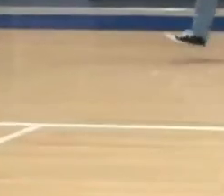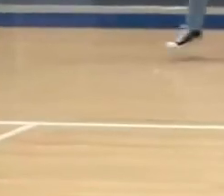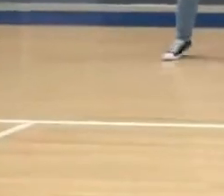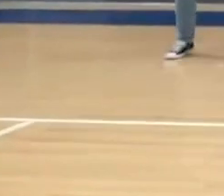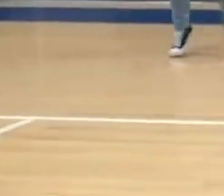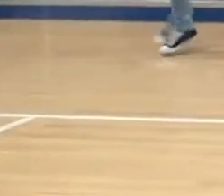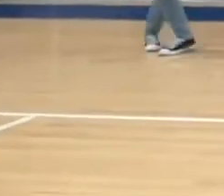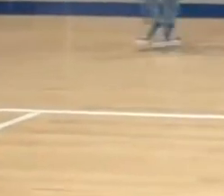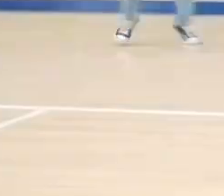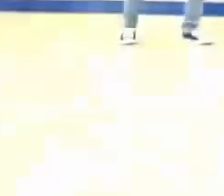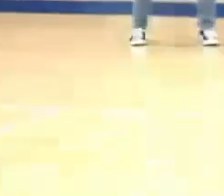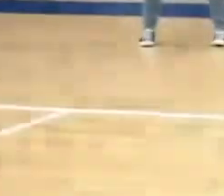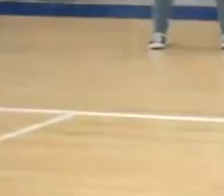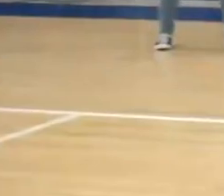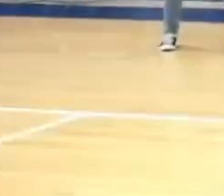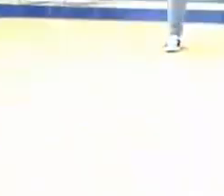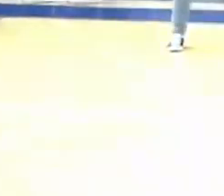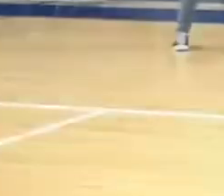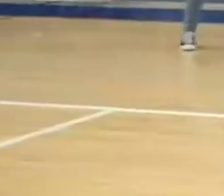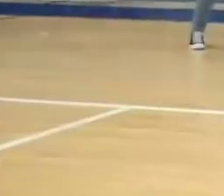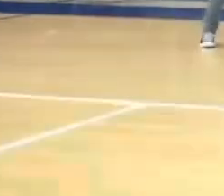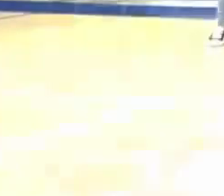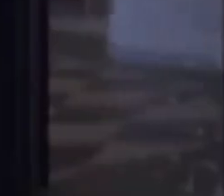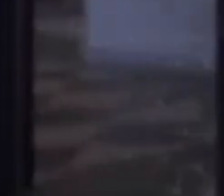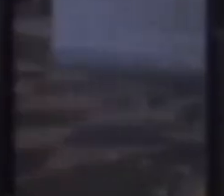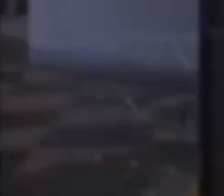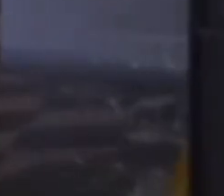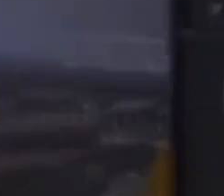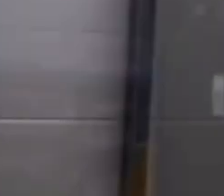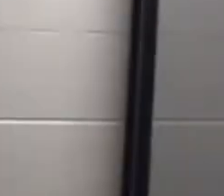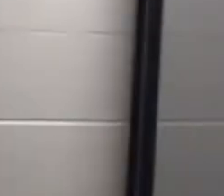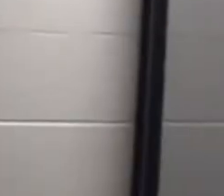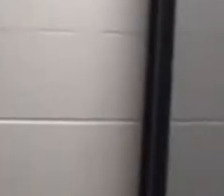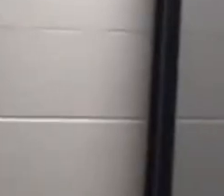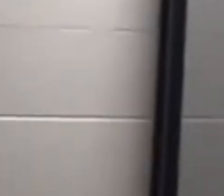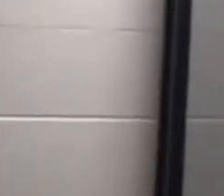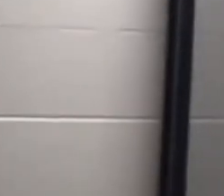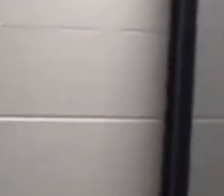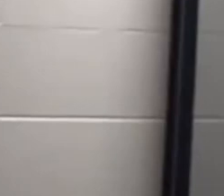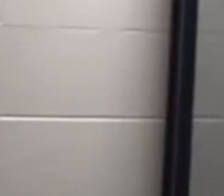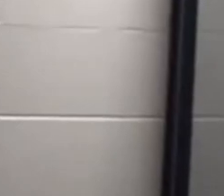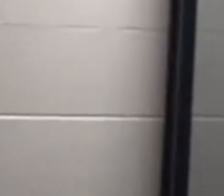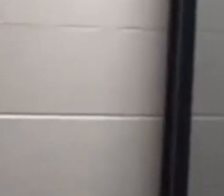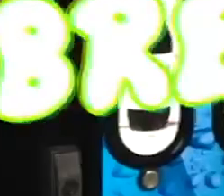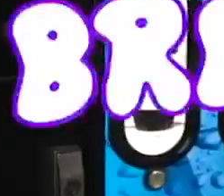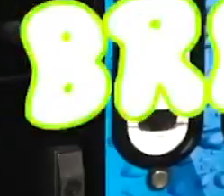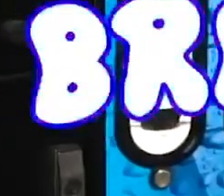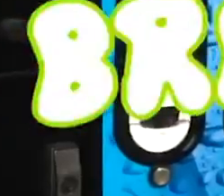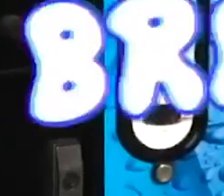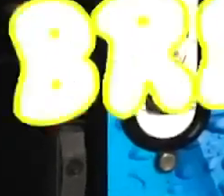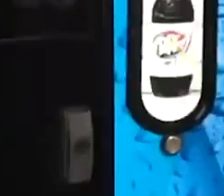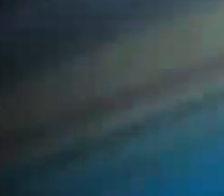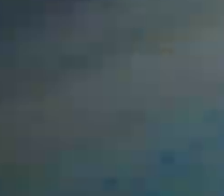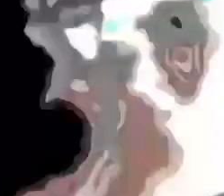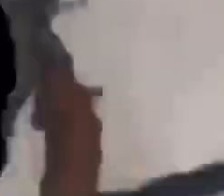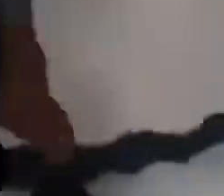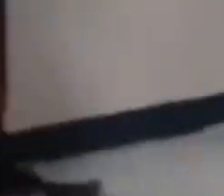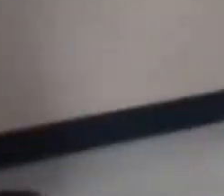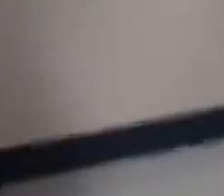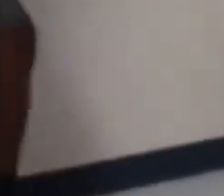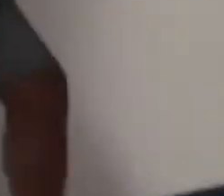can't touch this break it down